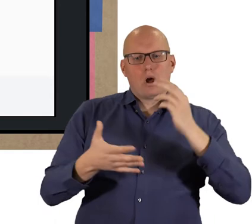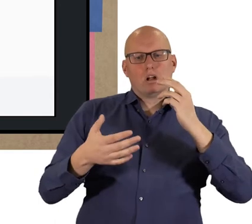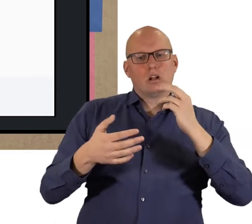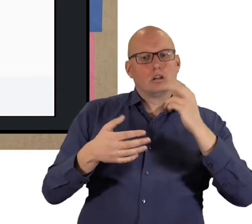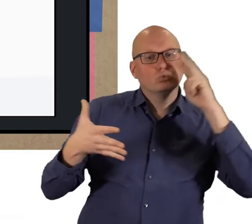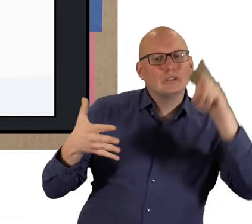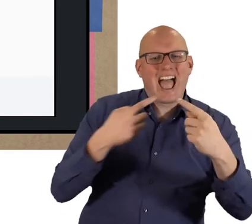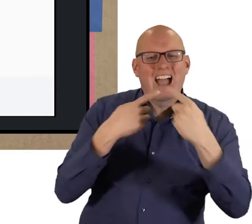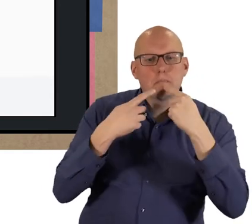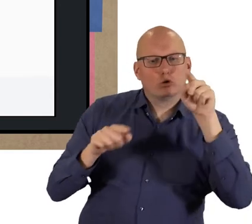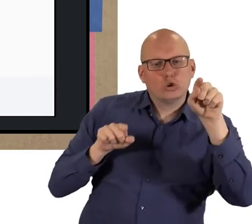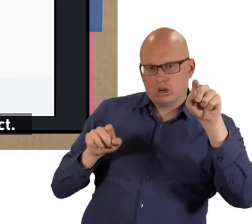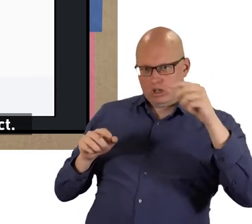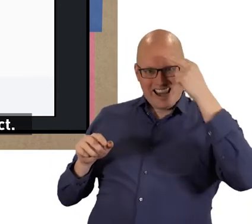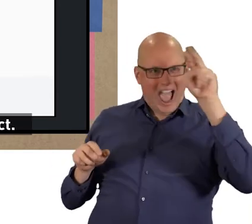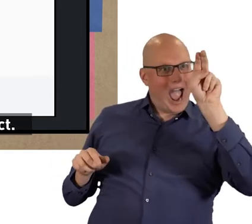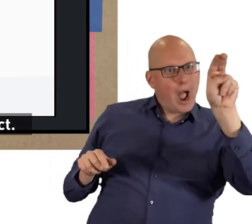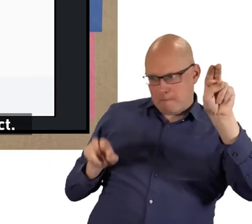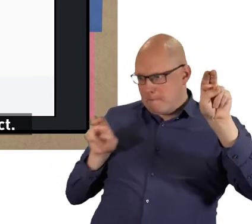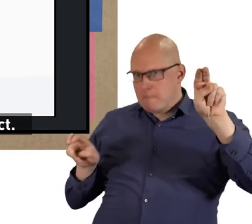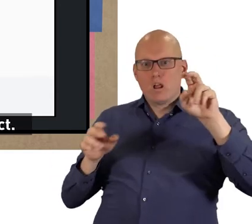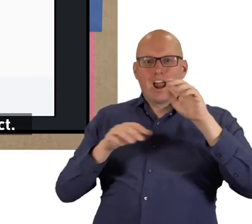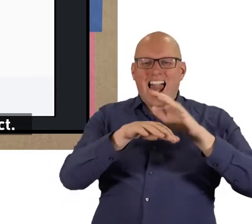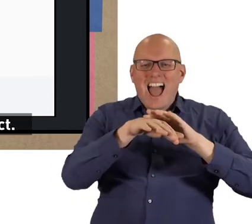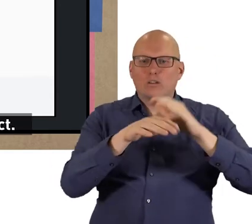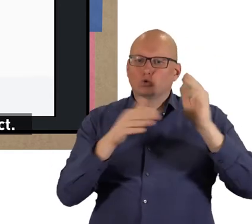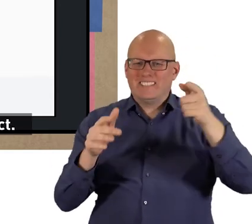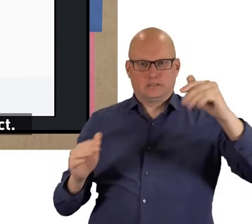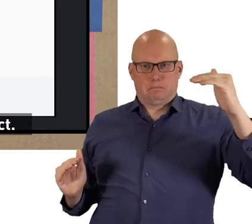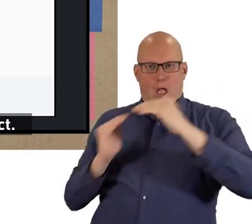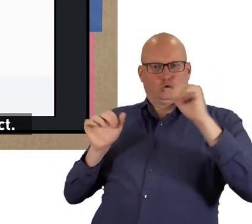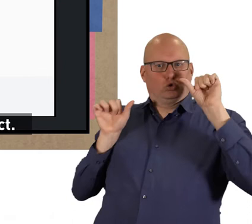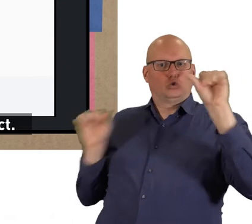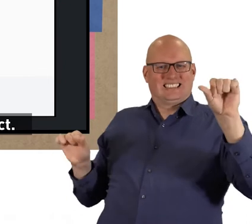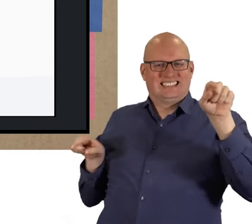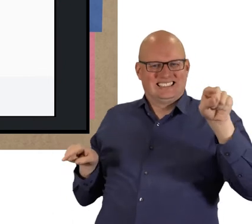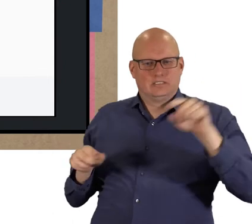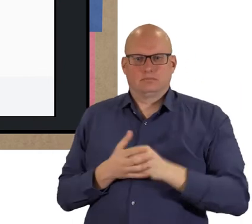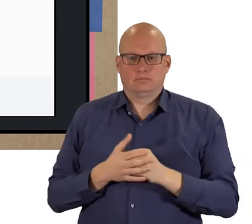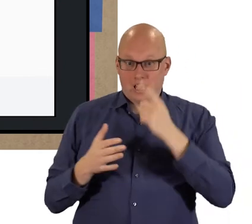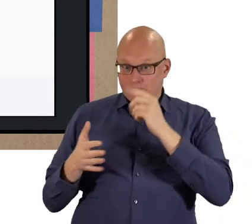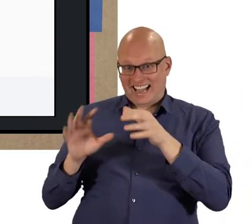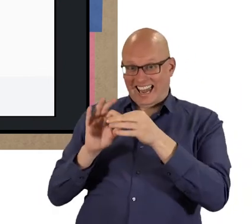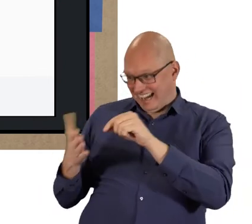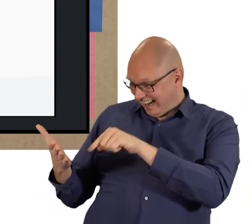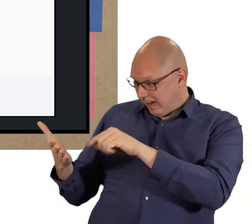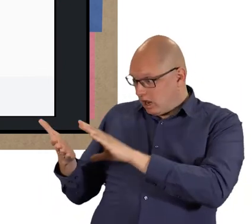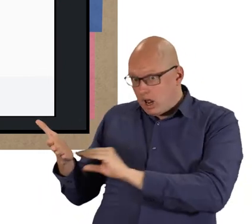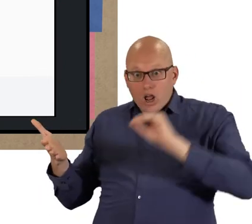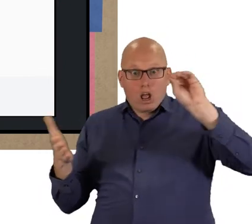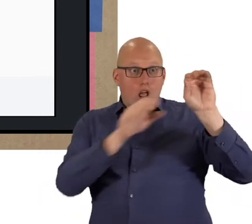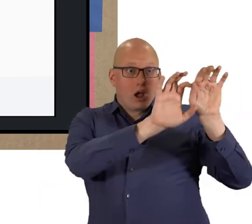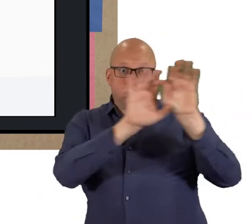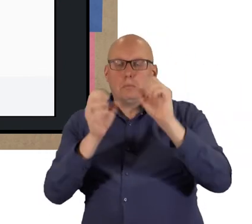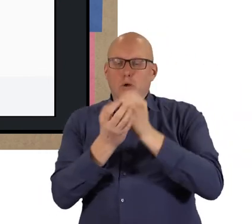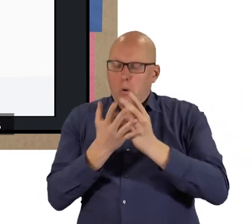Please read the information displayed and check that the name of the clinic or service is correct. If you are typing the link from a